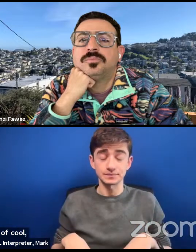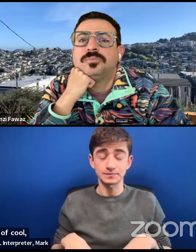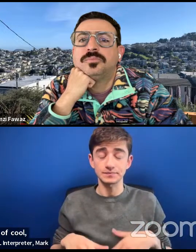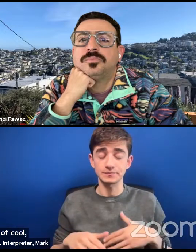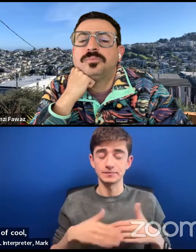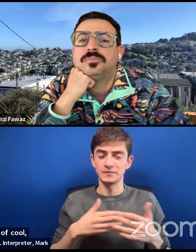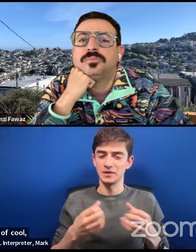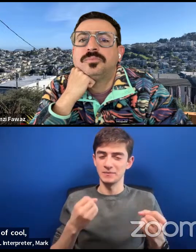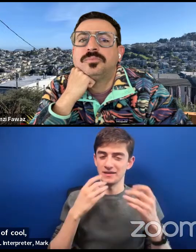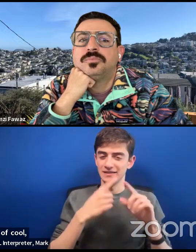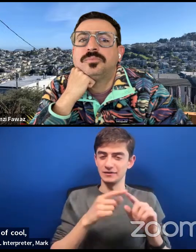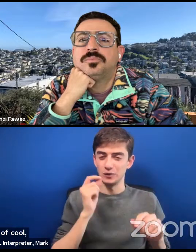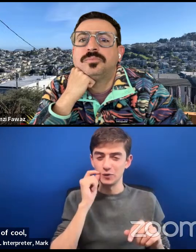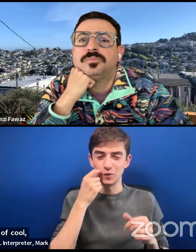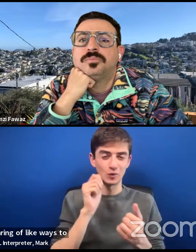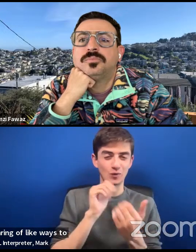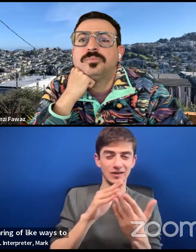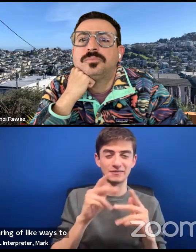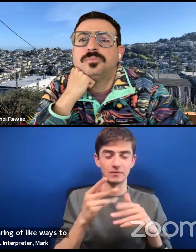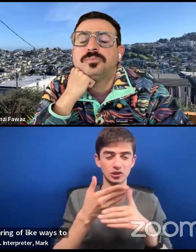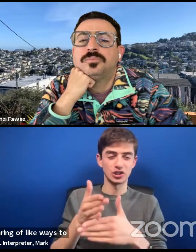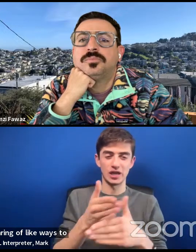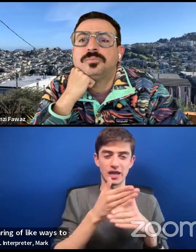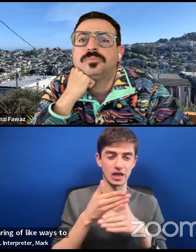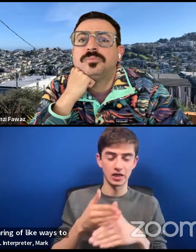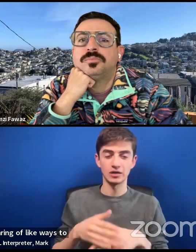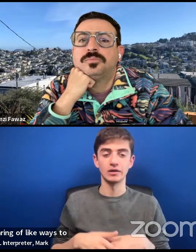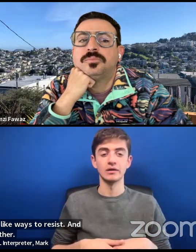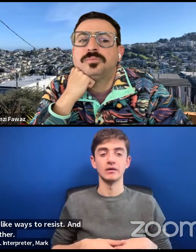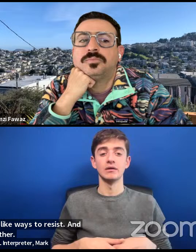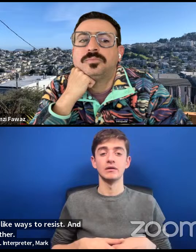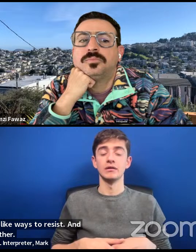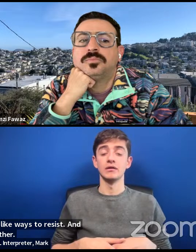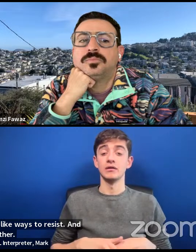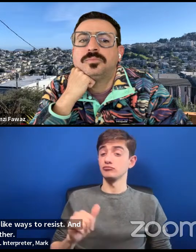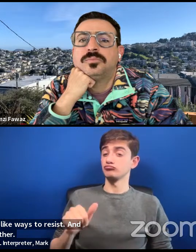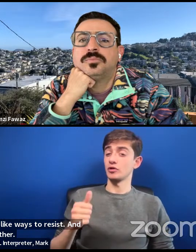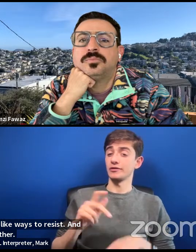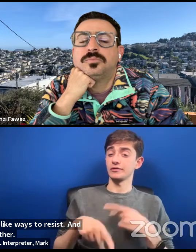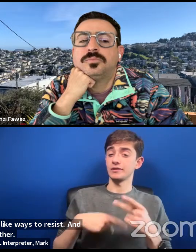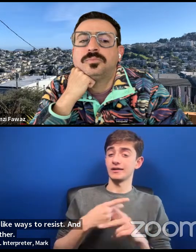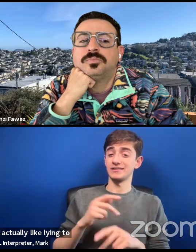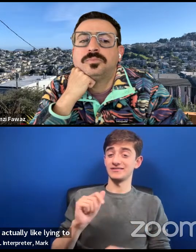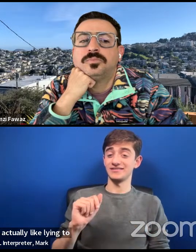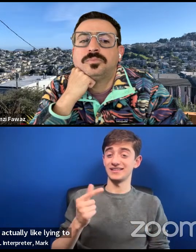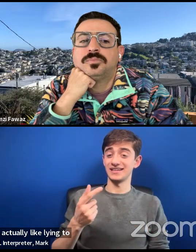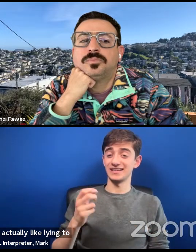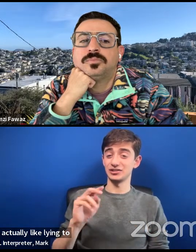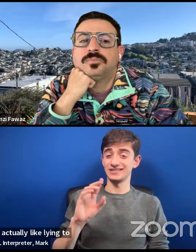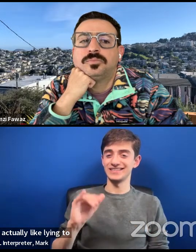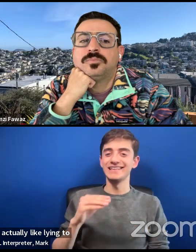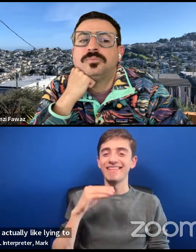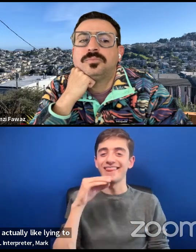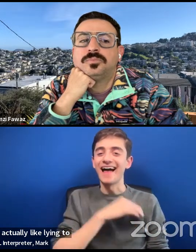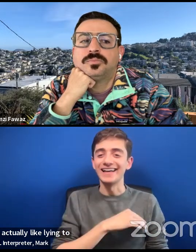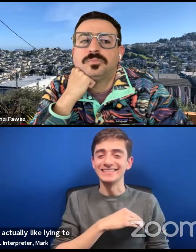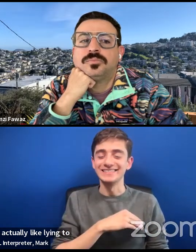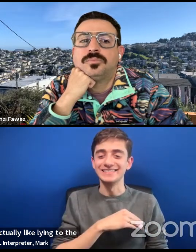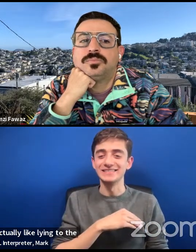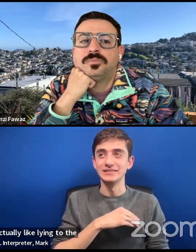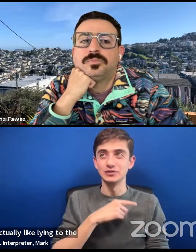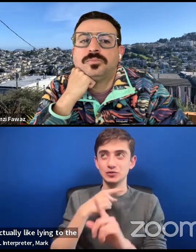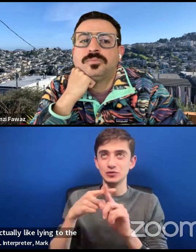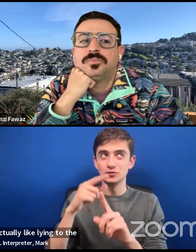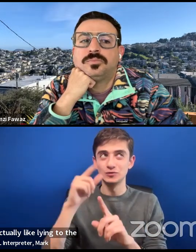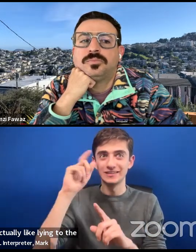ways to resist. And then the other, the other way of agency is actually like lying to the state. Like, I think that's a huge form of